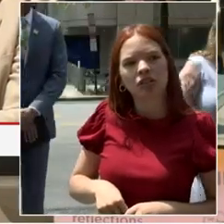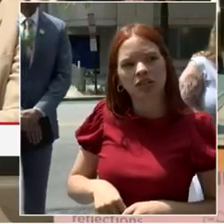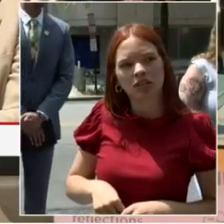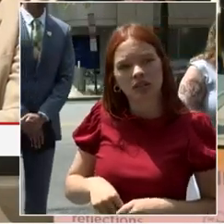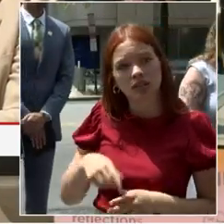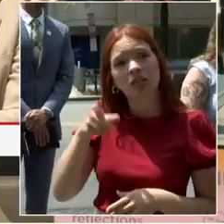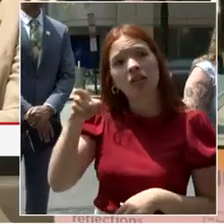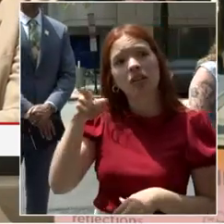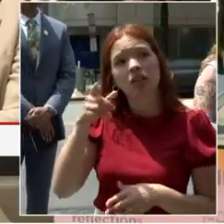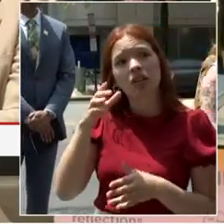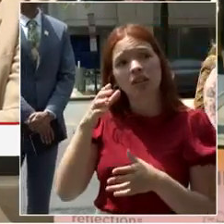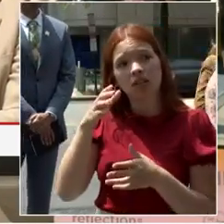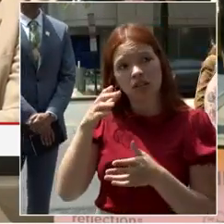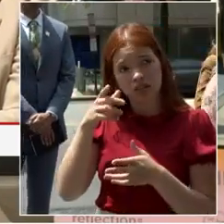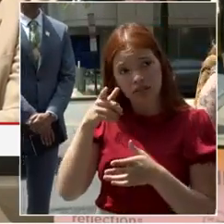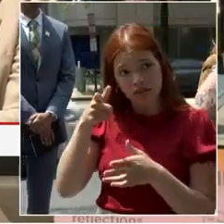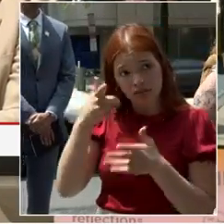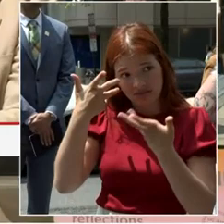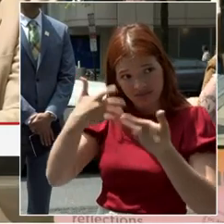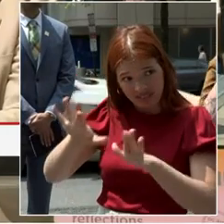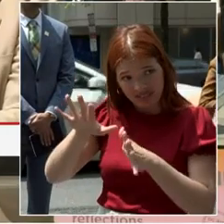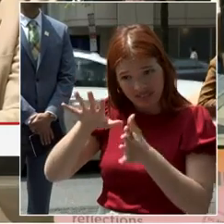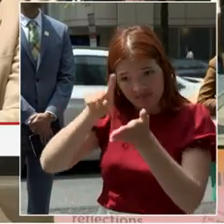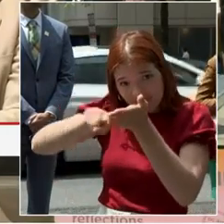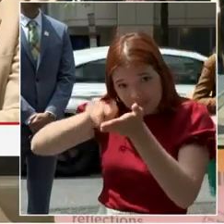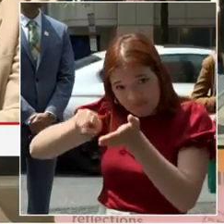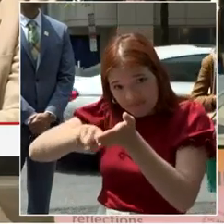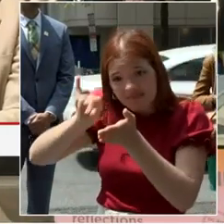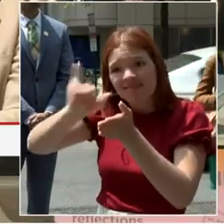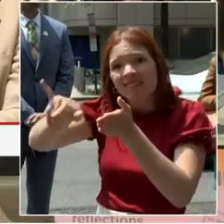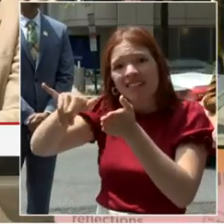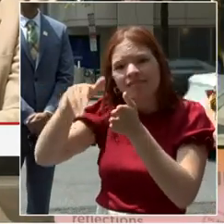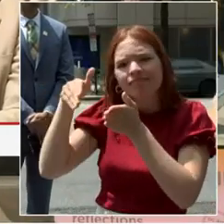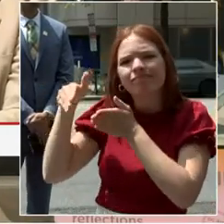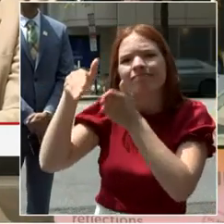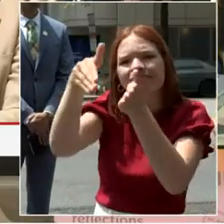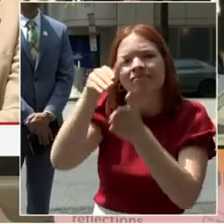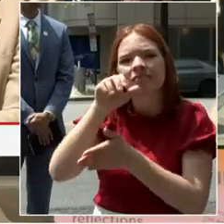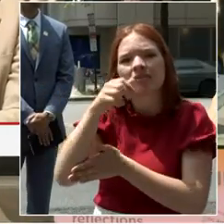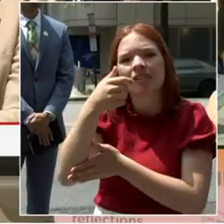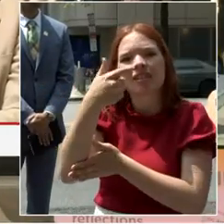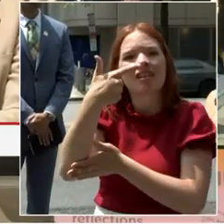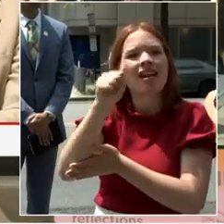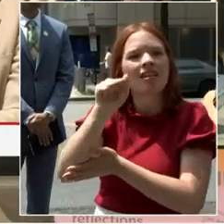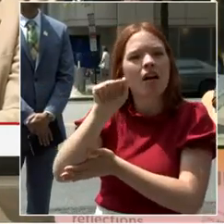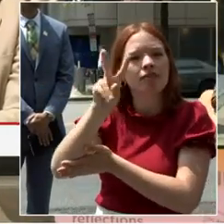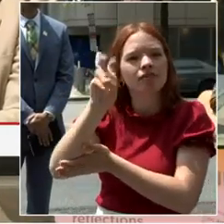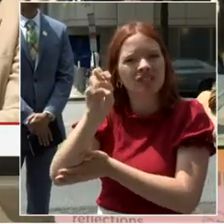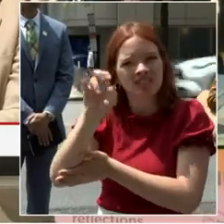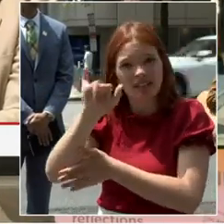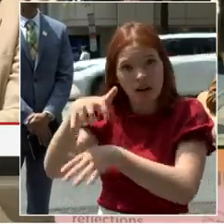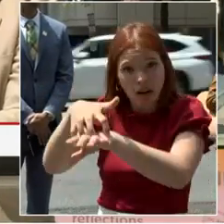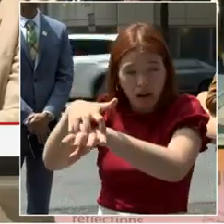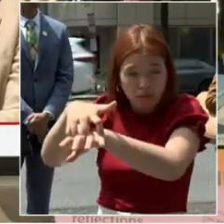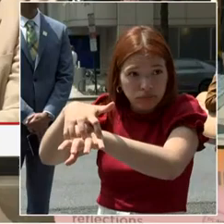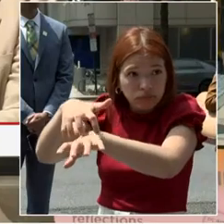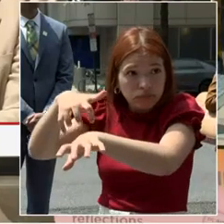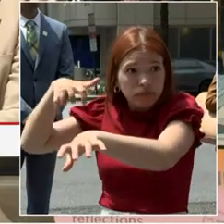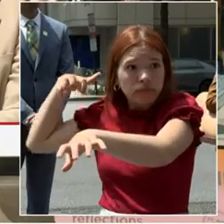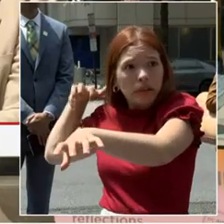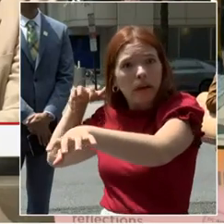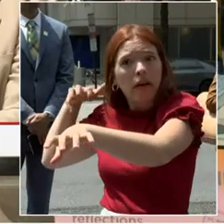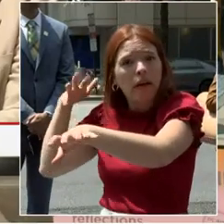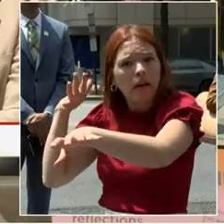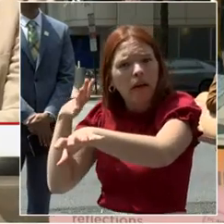up and down Georgia Avenue, 14th Street, 16th Street. That's a huge property. Many people will be